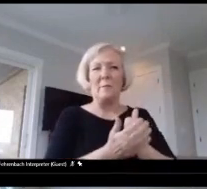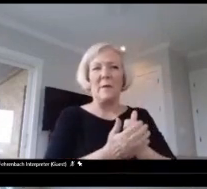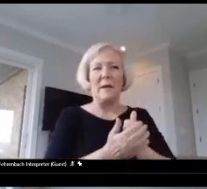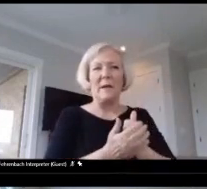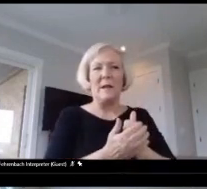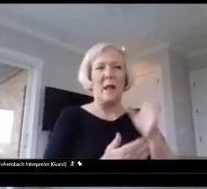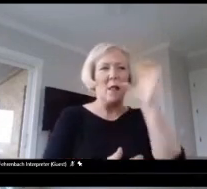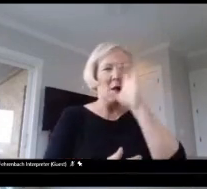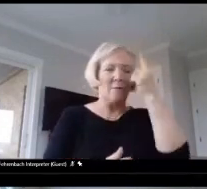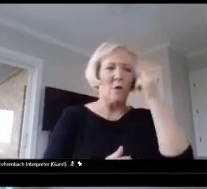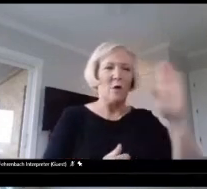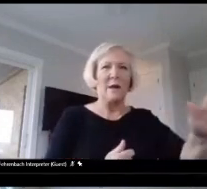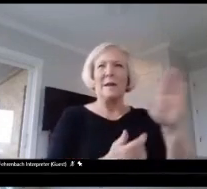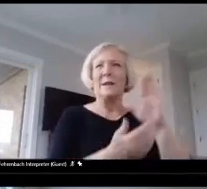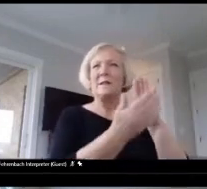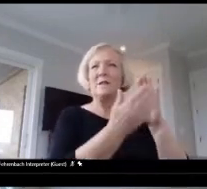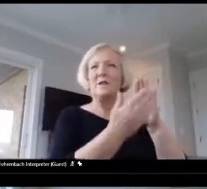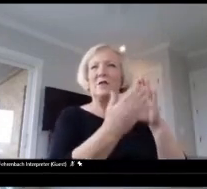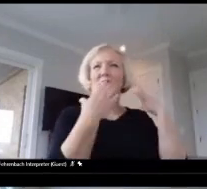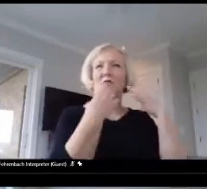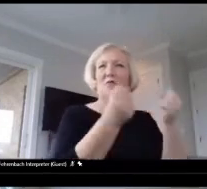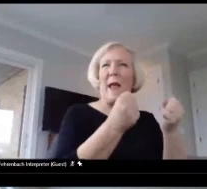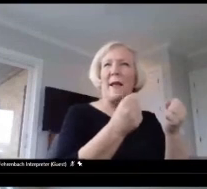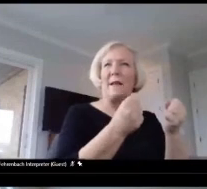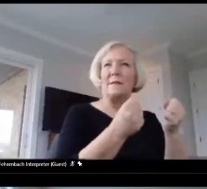strengths and just start building.